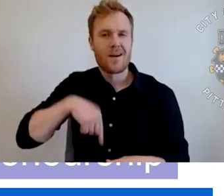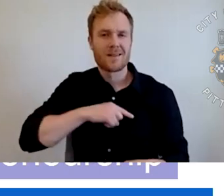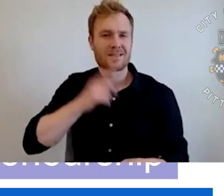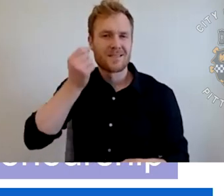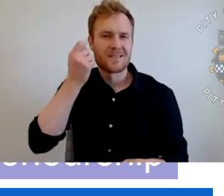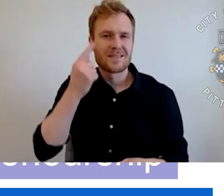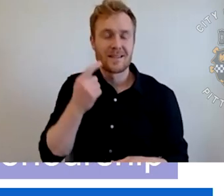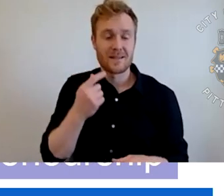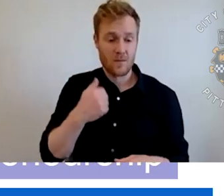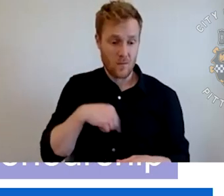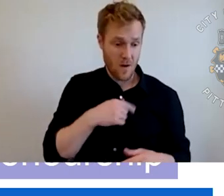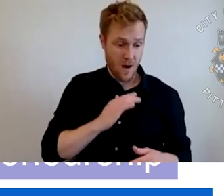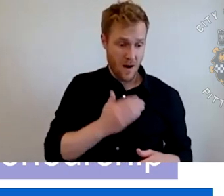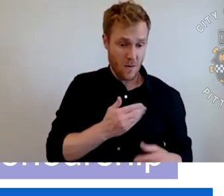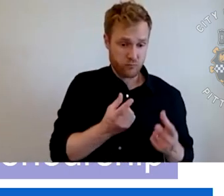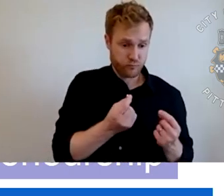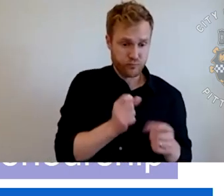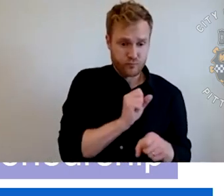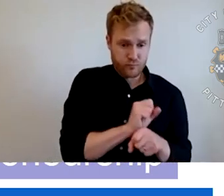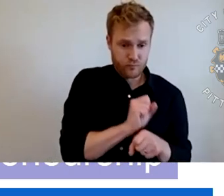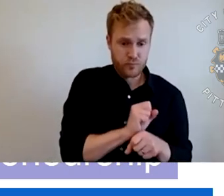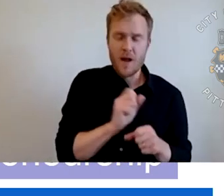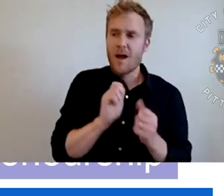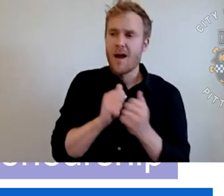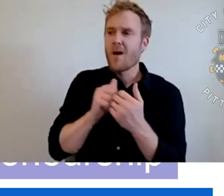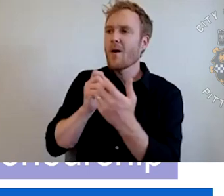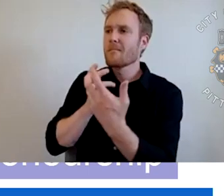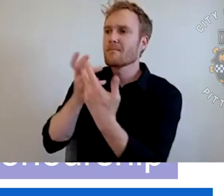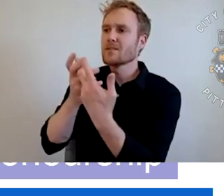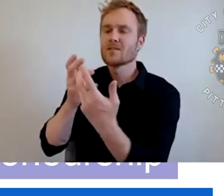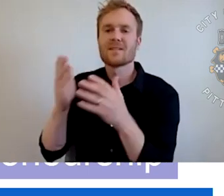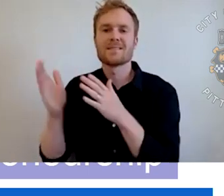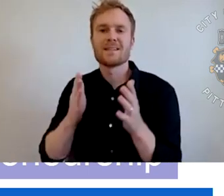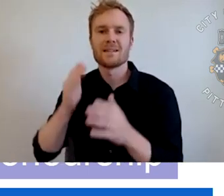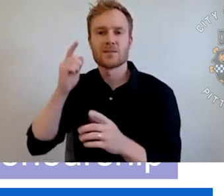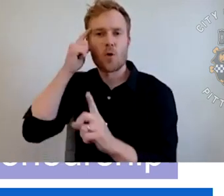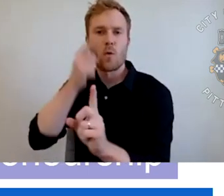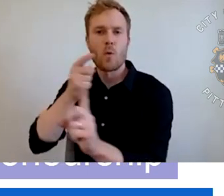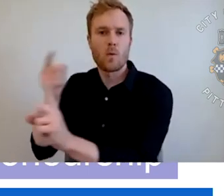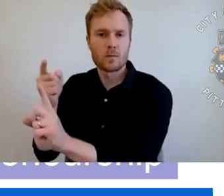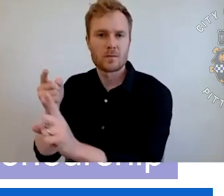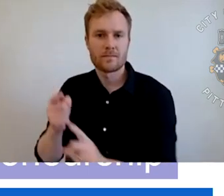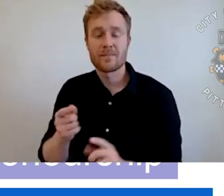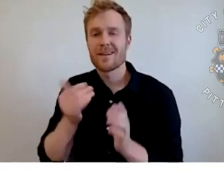vision for the City. Again, you'll have a chance to read all of these in more detail and to comment on them in the survey.